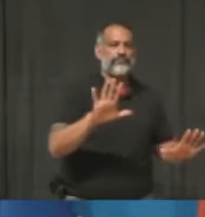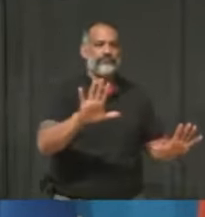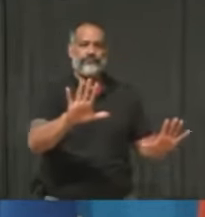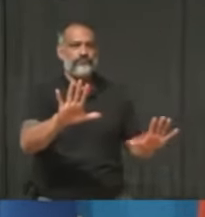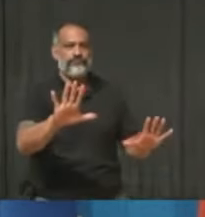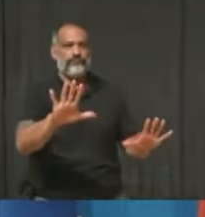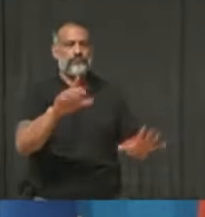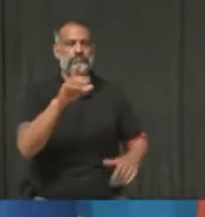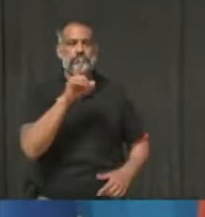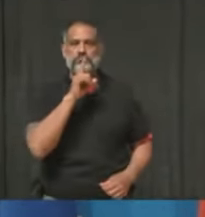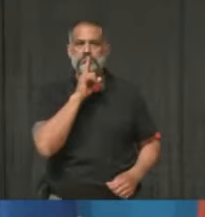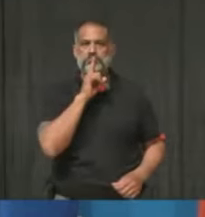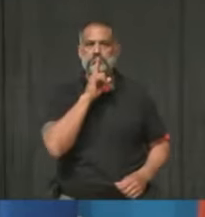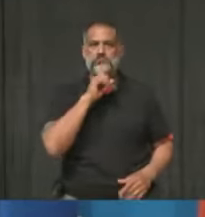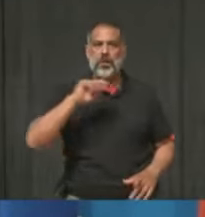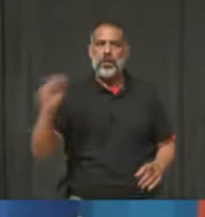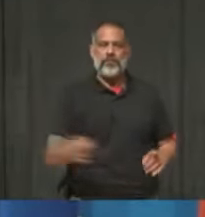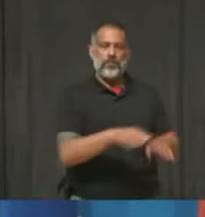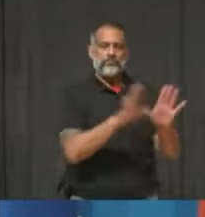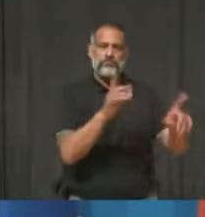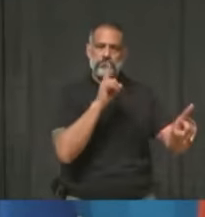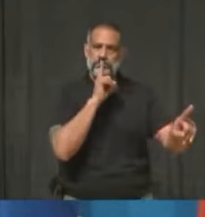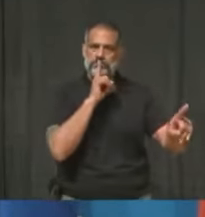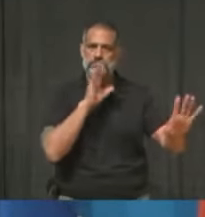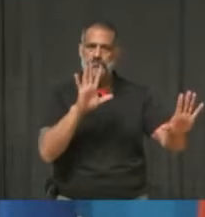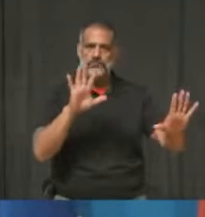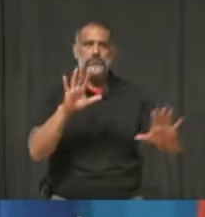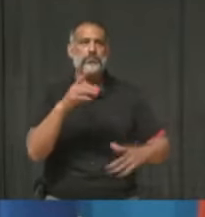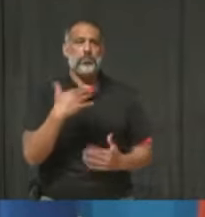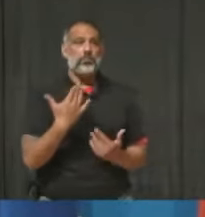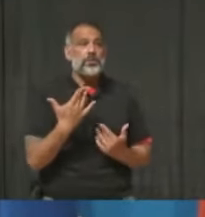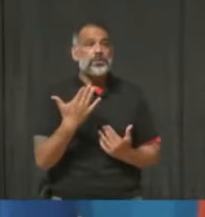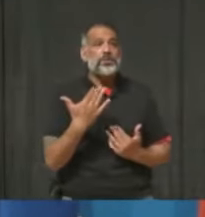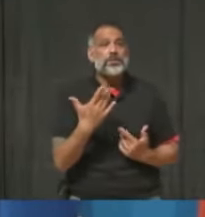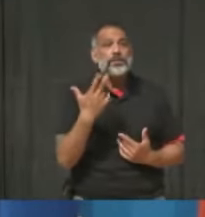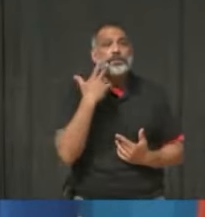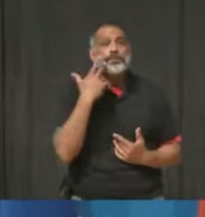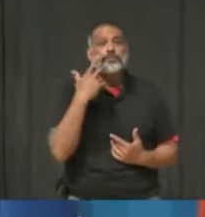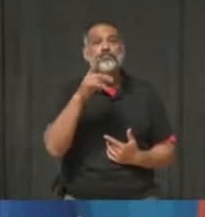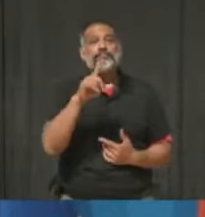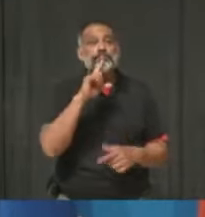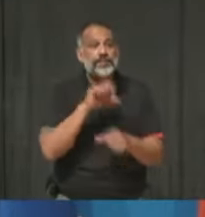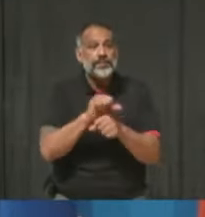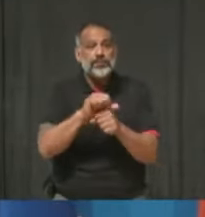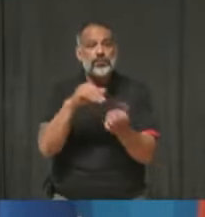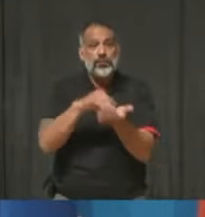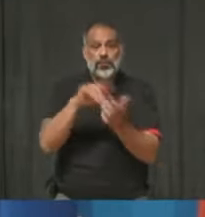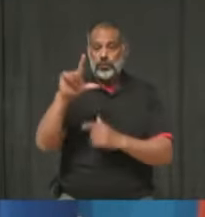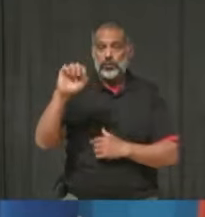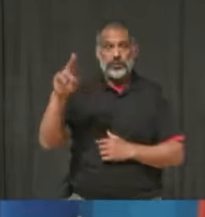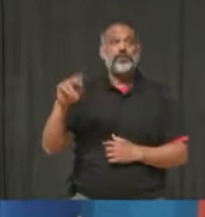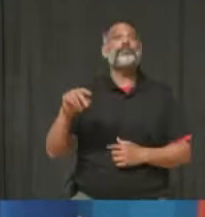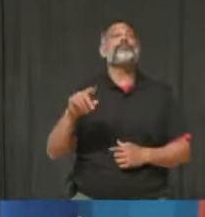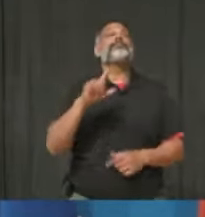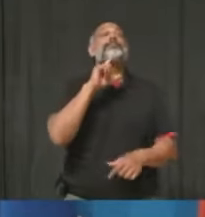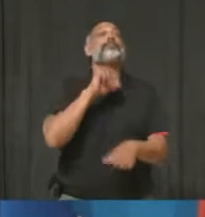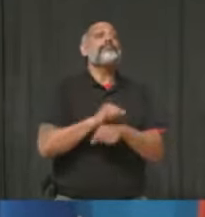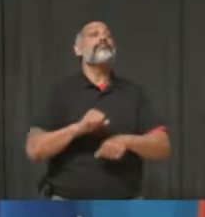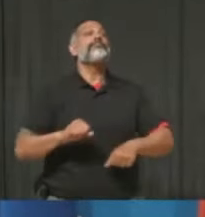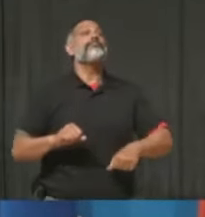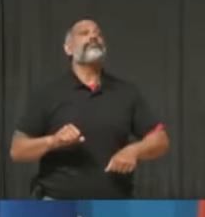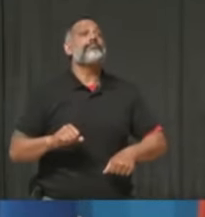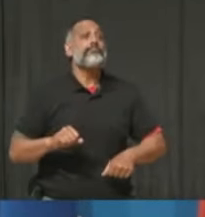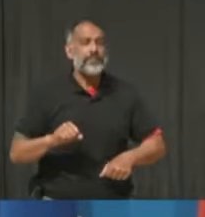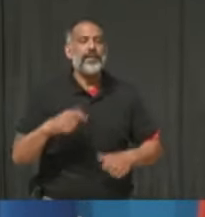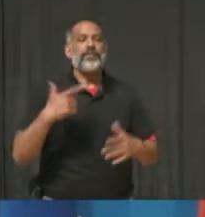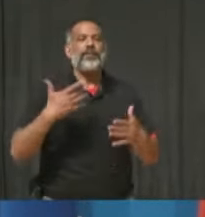order is lifted. But certainly, you know, when the time is right, when Dr. Lowe gives us the go-ahead, we'd like to see